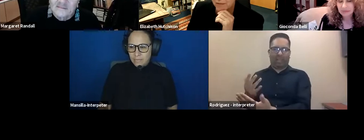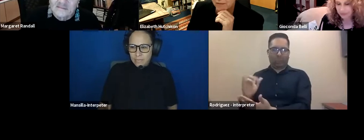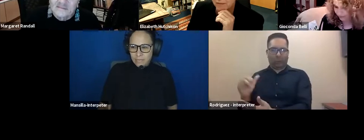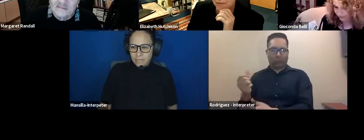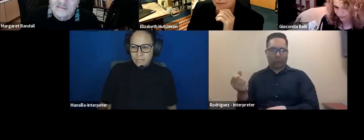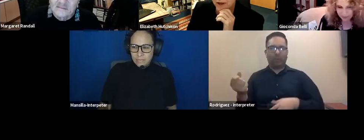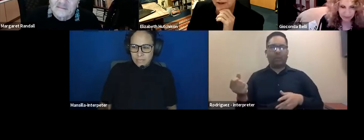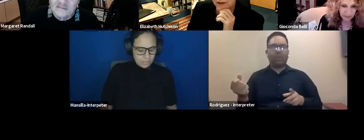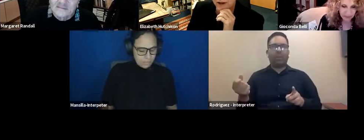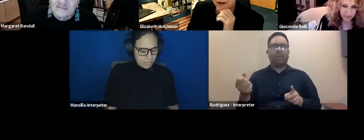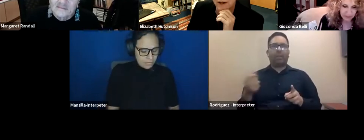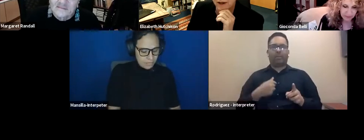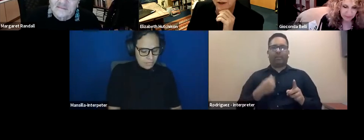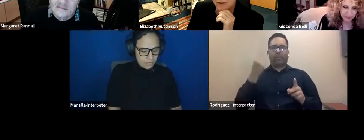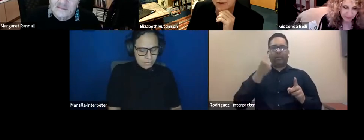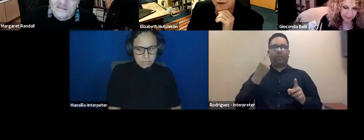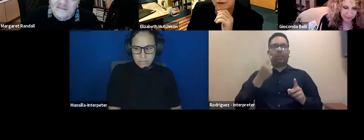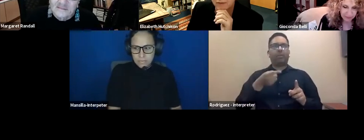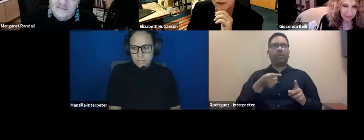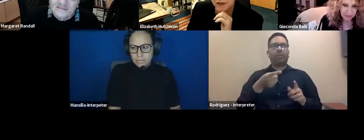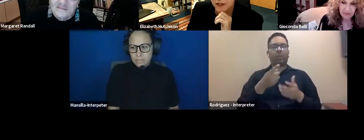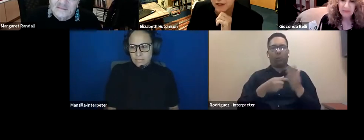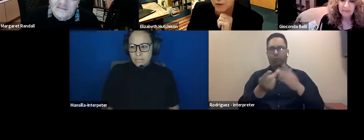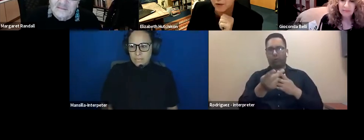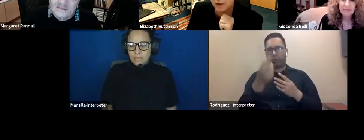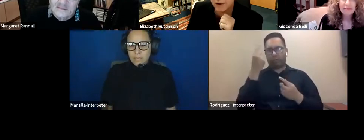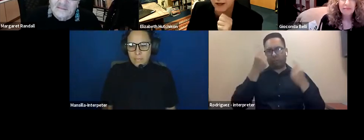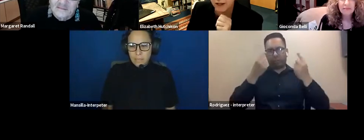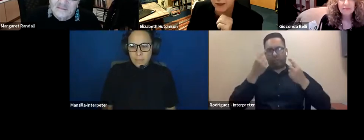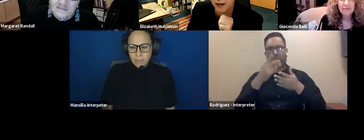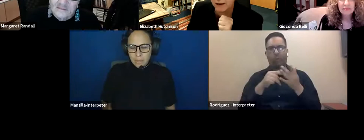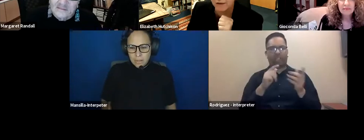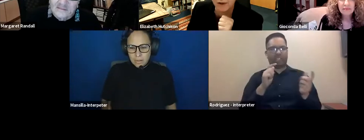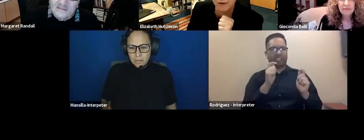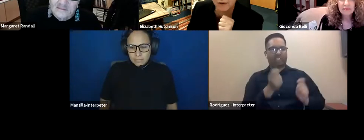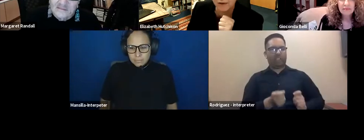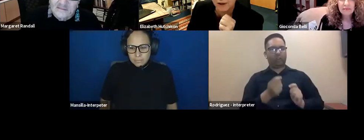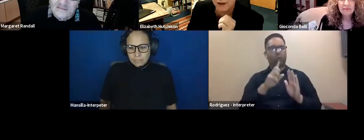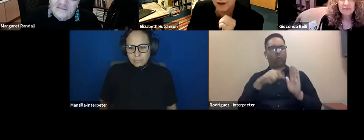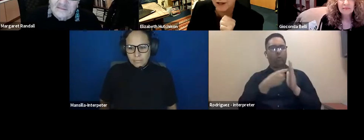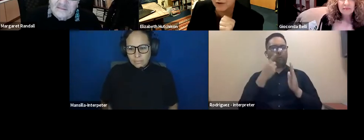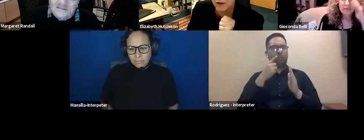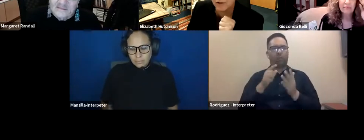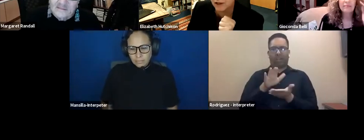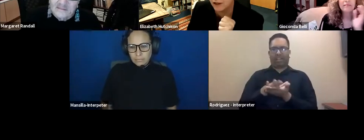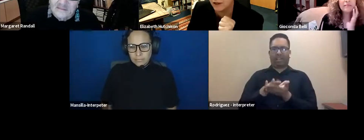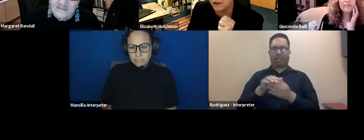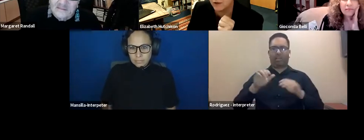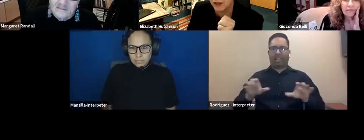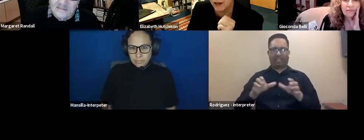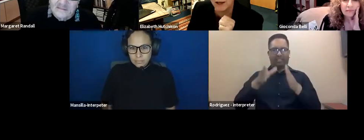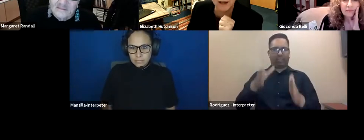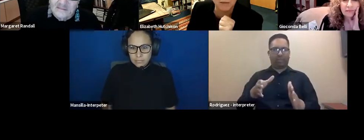what you consider to be the changing roles of academic activists in an increasingly